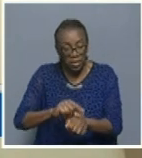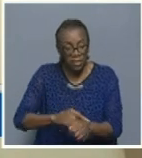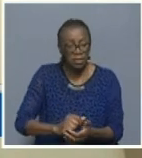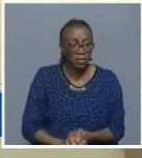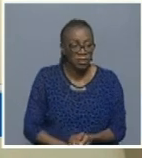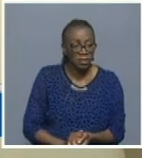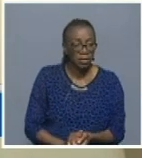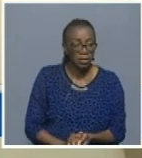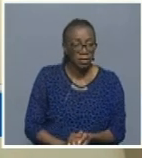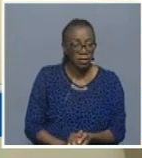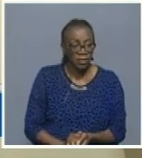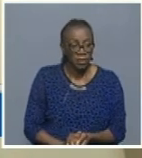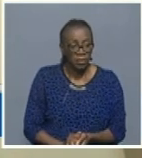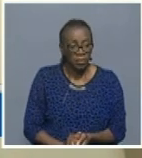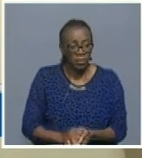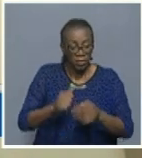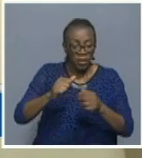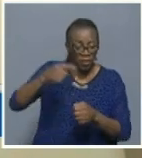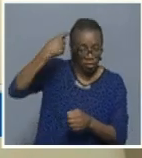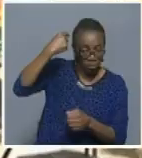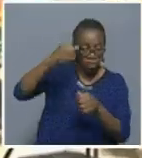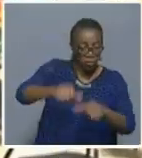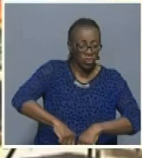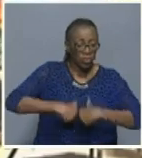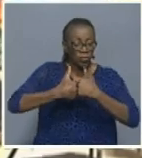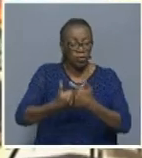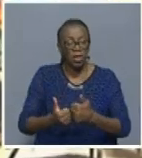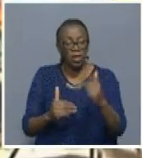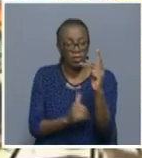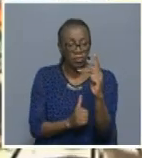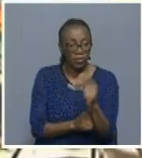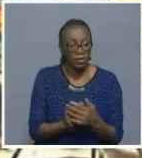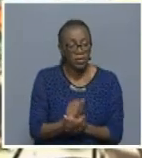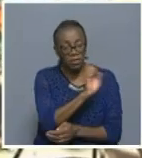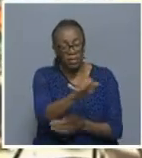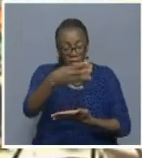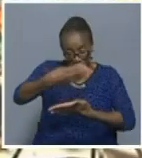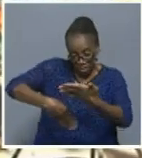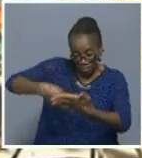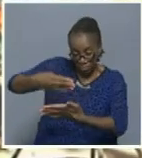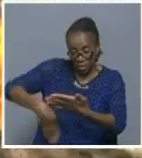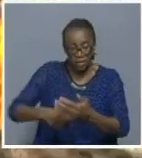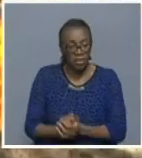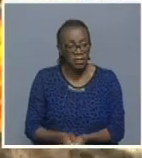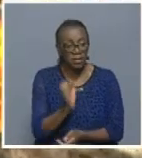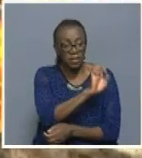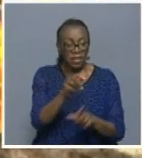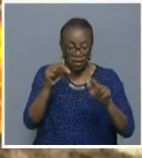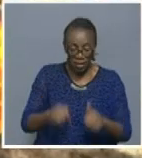they were charged according to the Proclamation 9 and they are currently in custody.